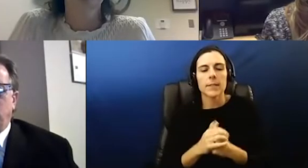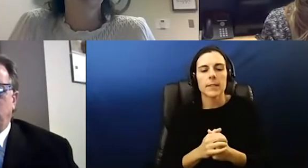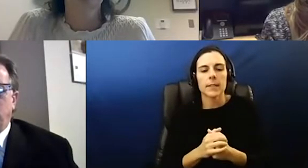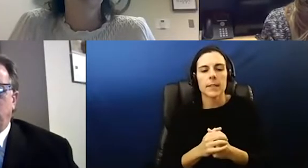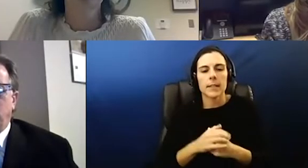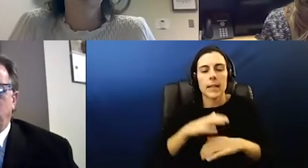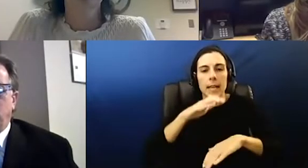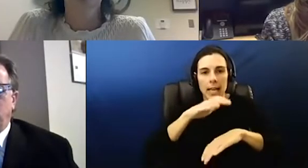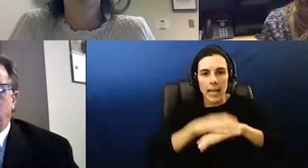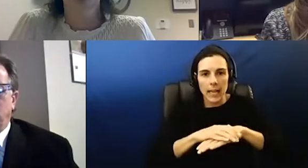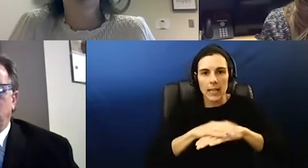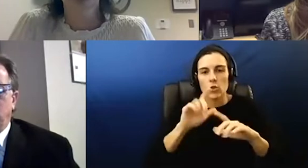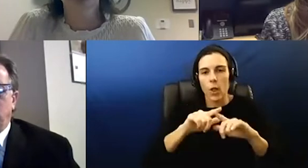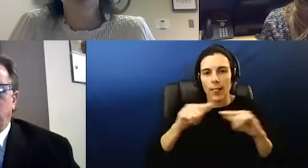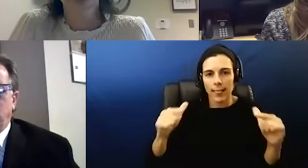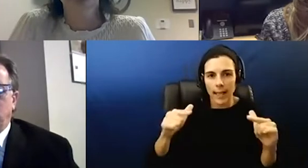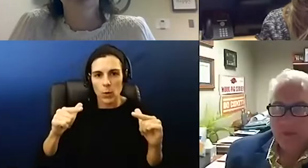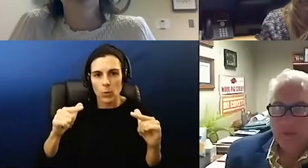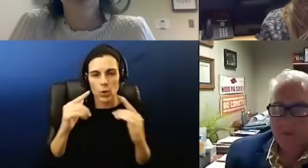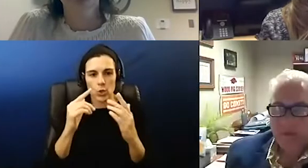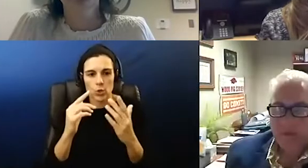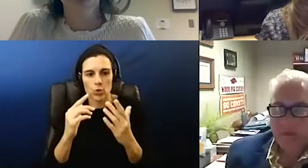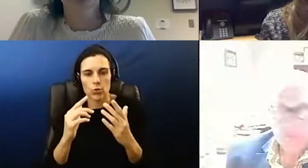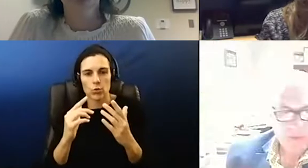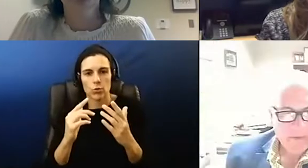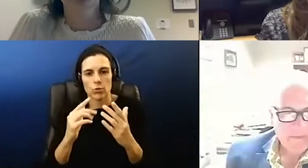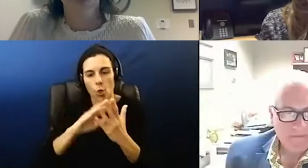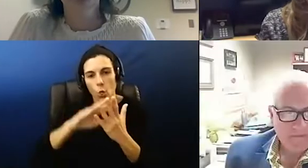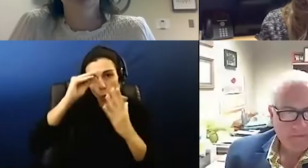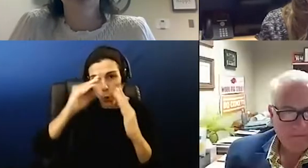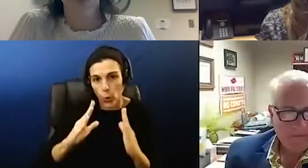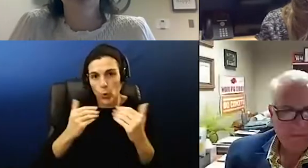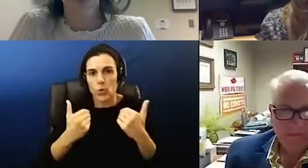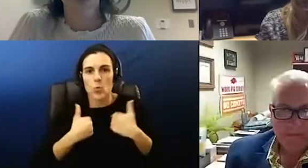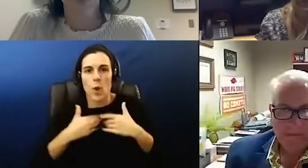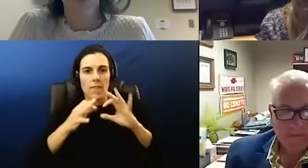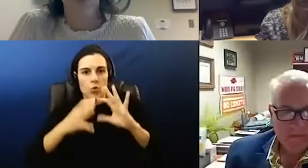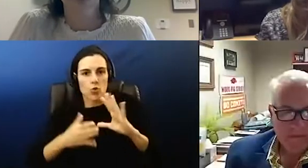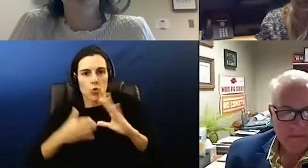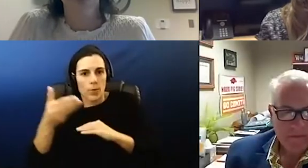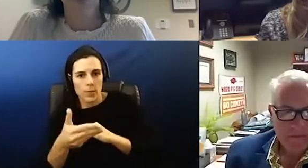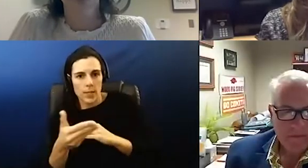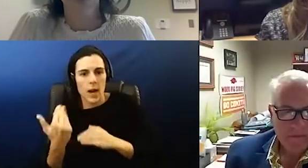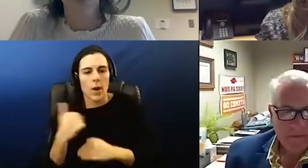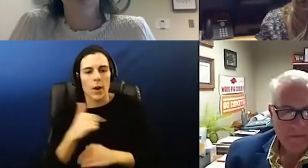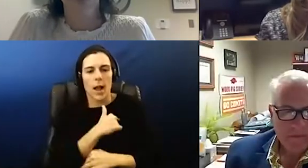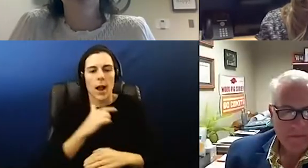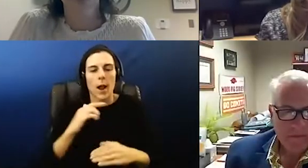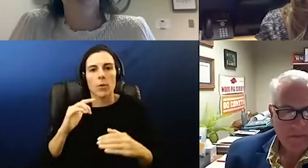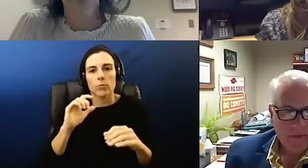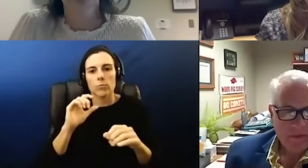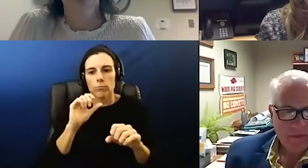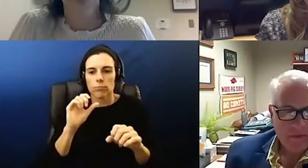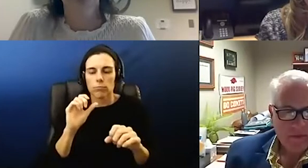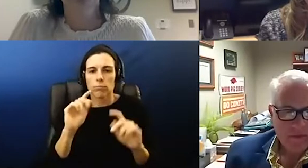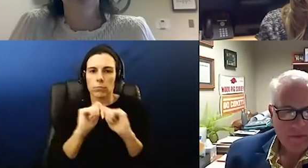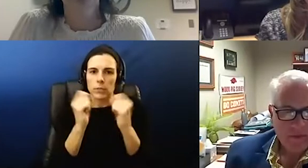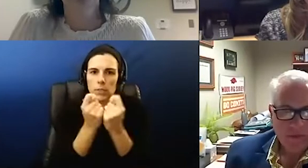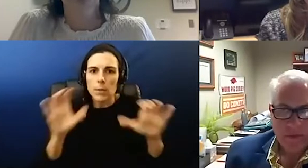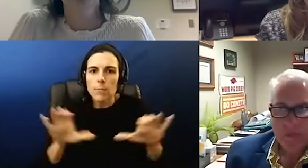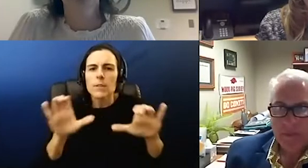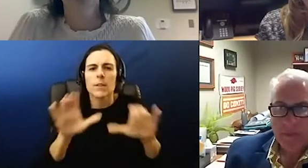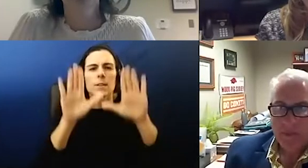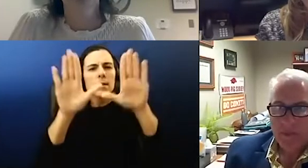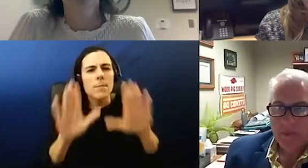language learners we have and interpreters there and our campuses do an amazing job of outreach to make sure that all our families have the information that they